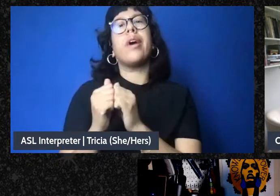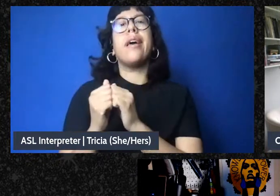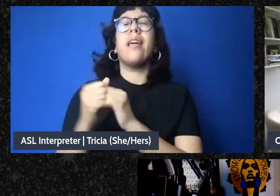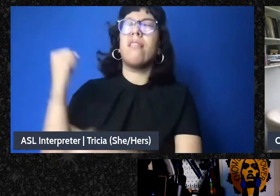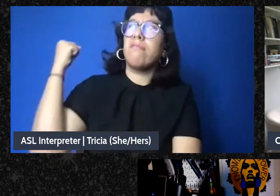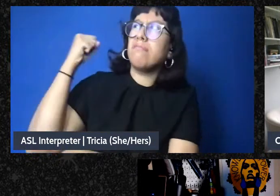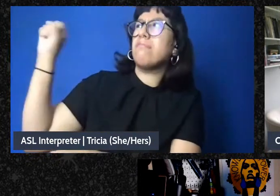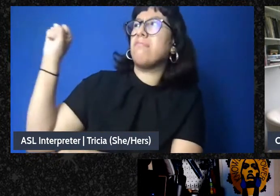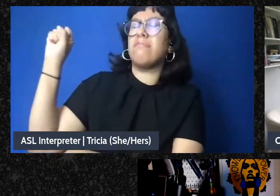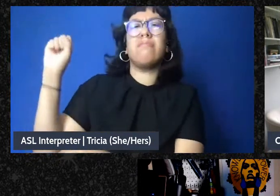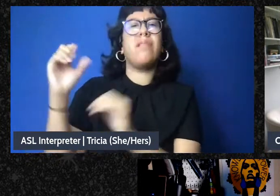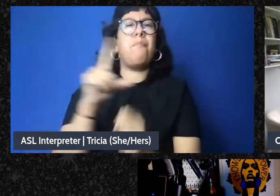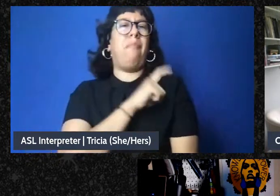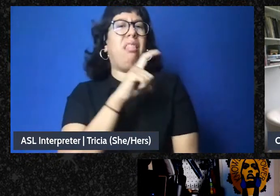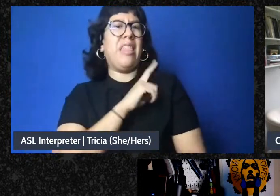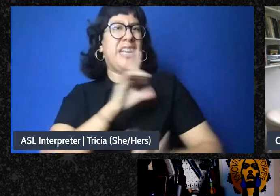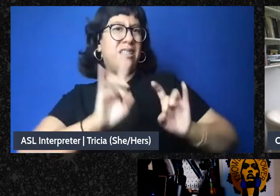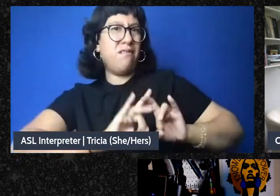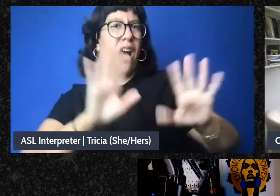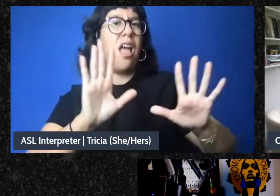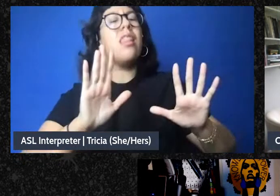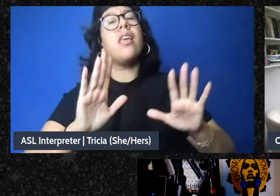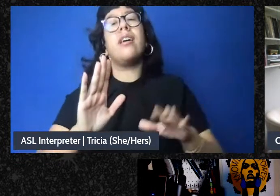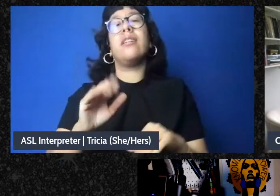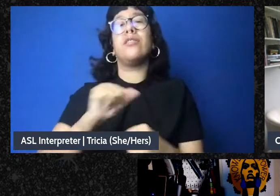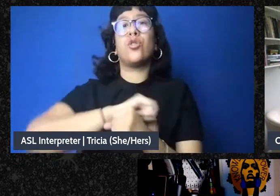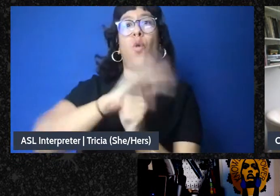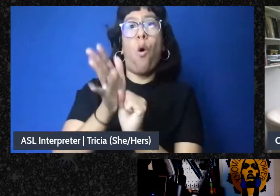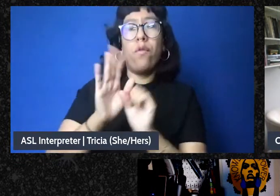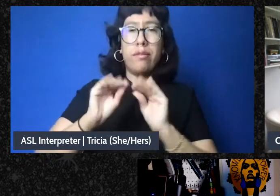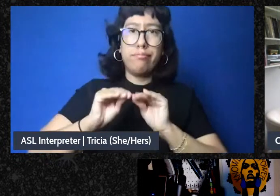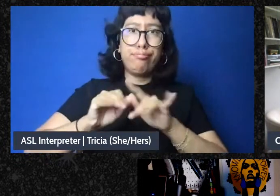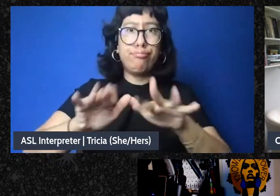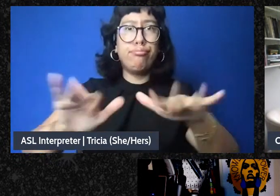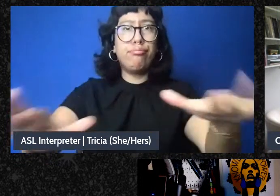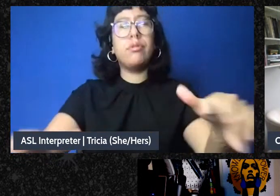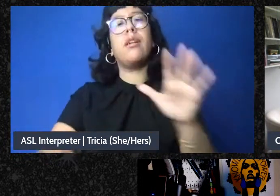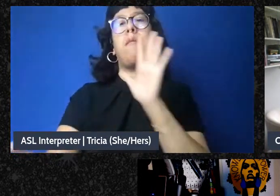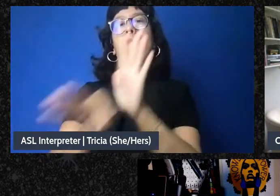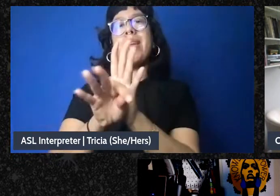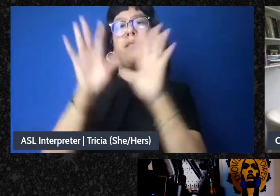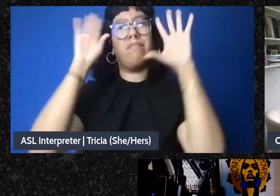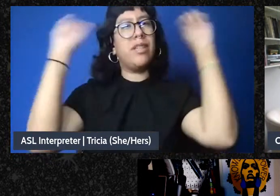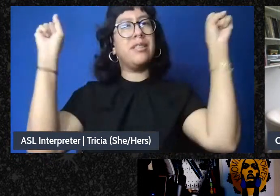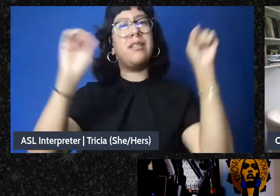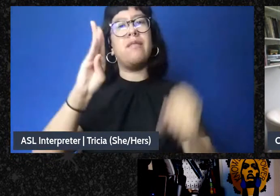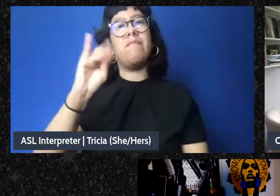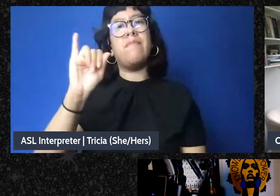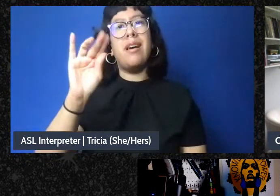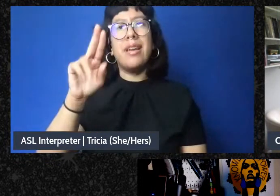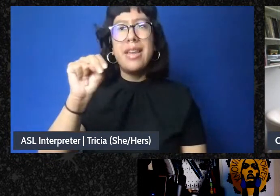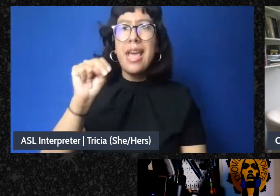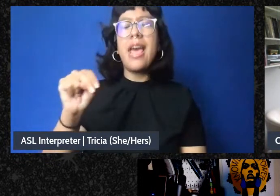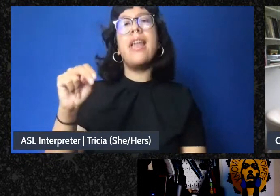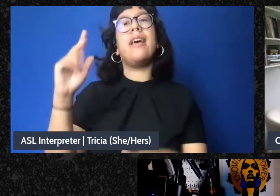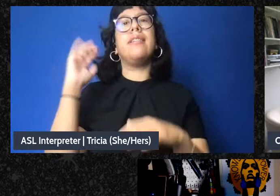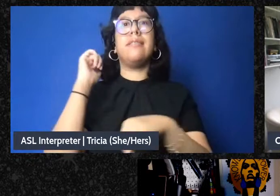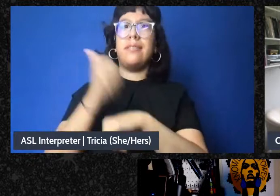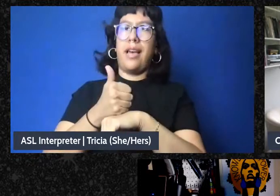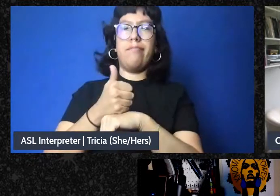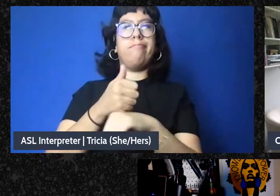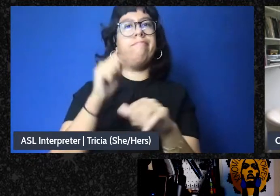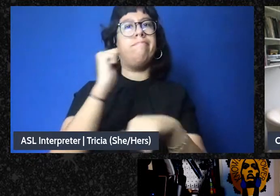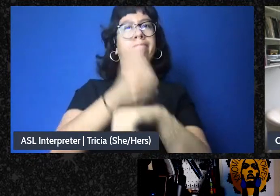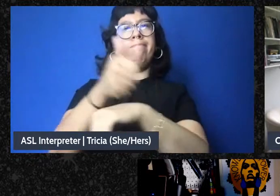violence, the COVID pandemic, the election of Biden, and the unrolling of his appointments and policies impacted